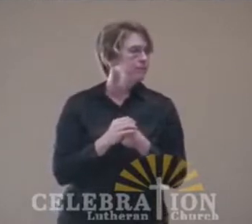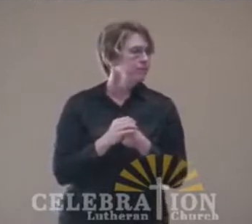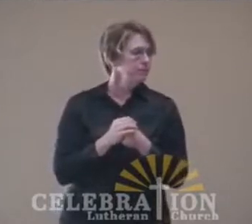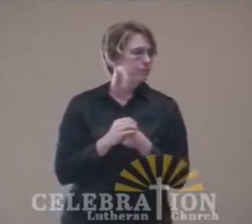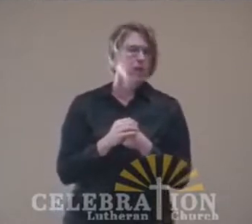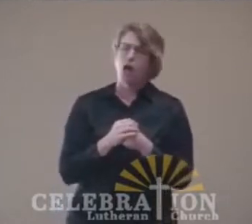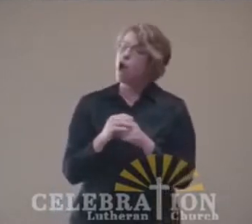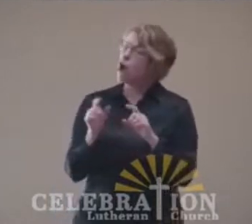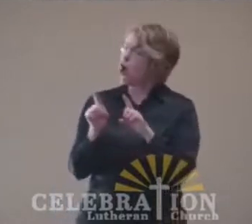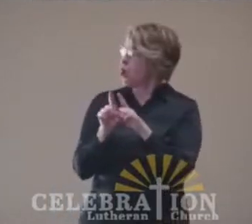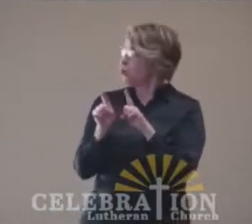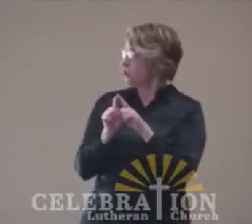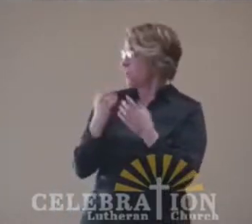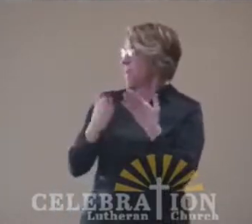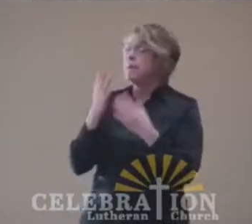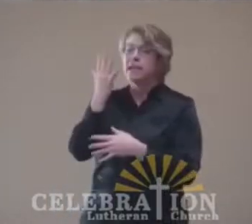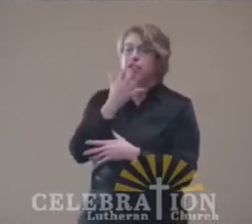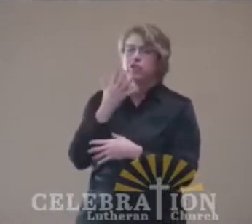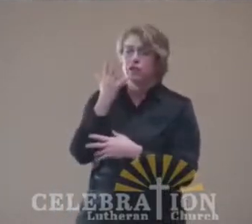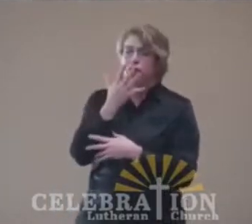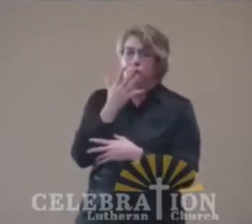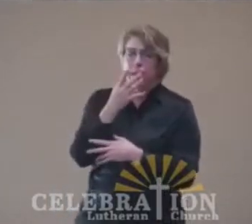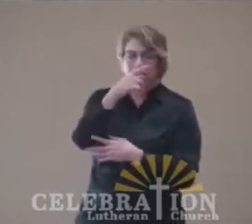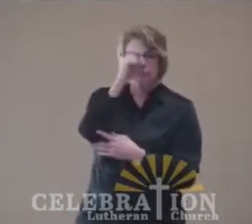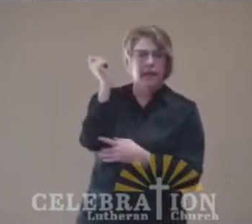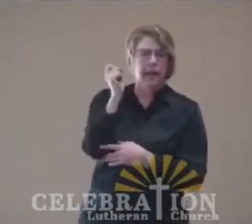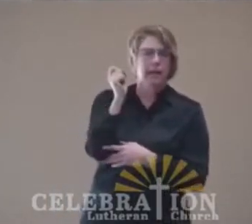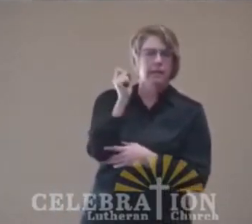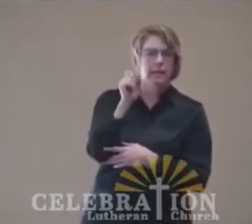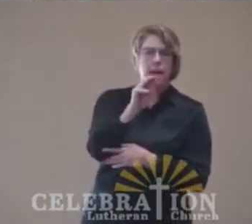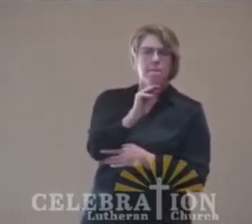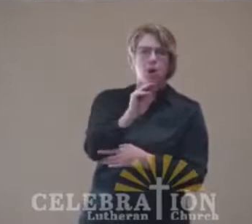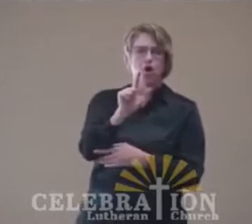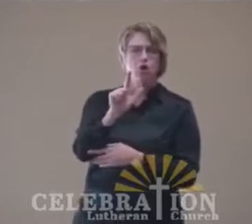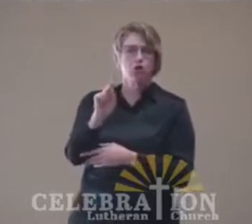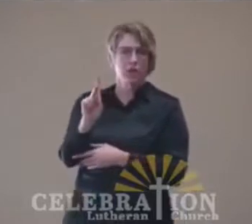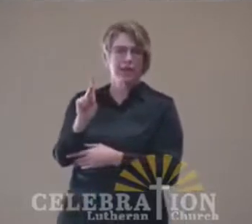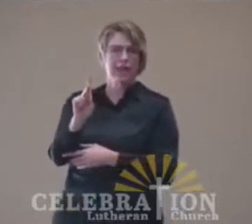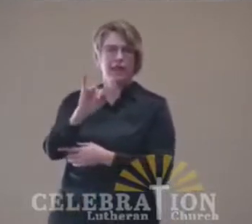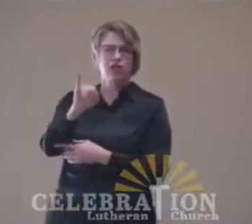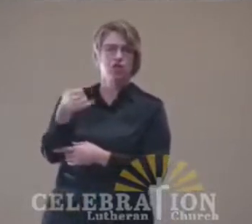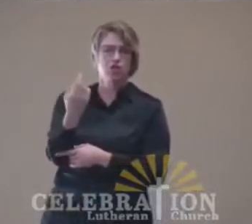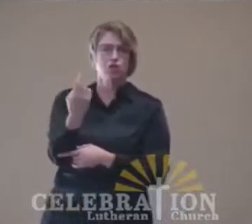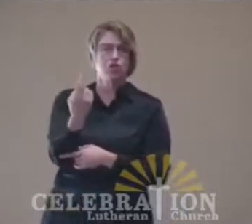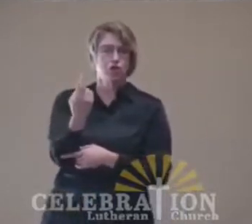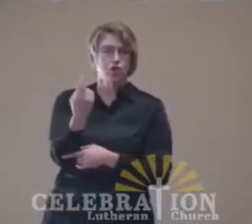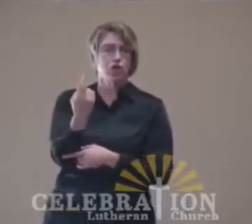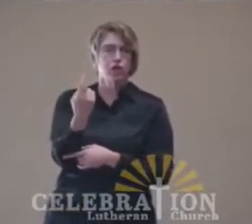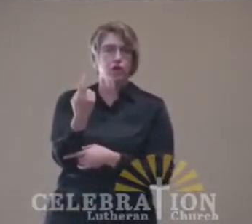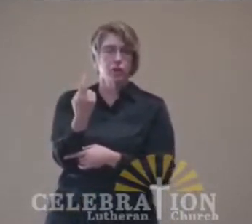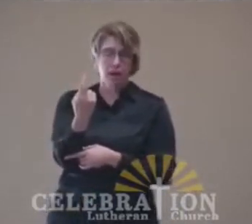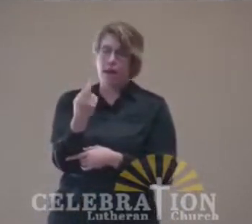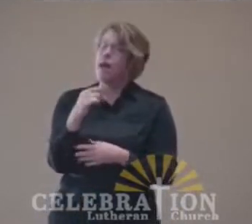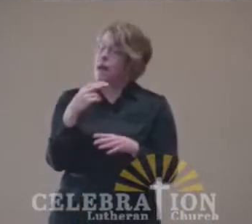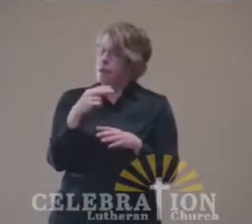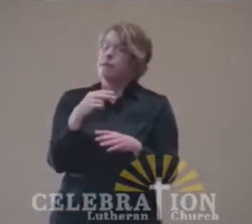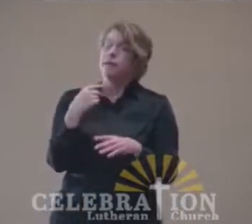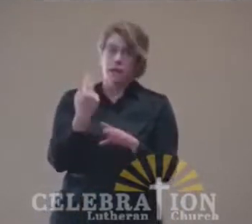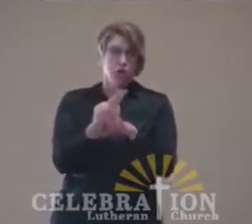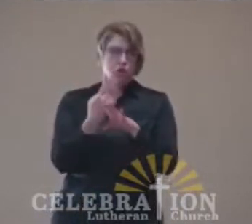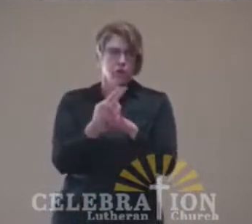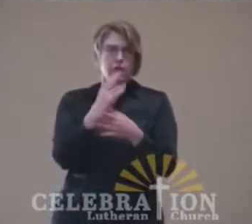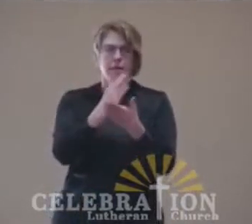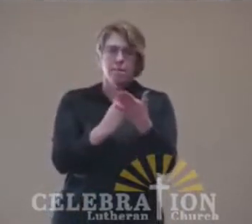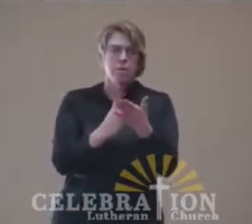It also might be familiar to you from the Reverend Dr. Martin Luther King Jr. He used this verse from Amos in his I Have a Dream speech